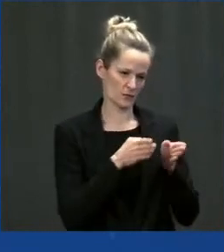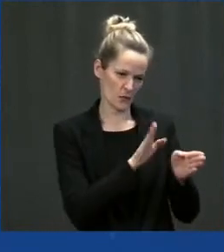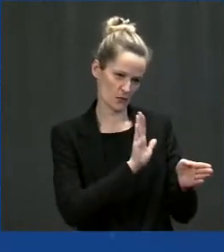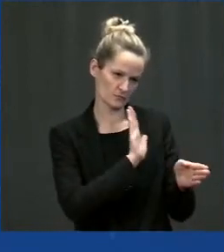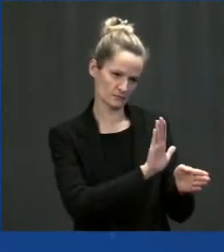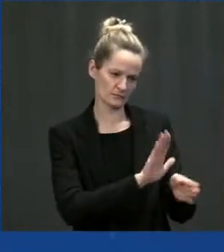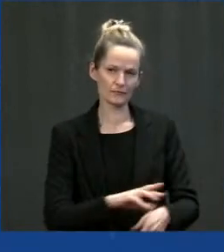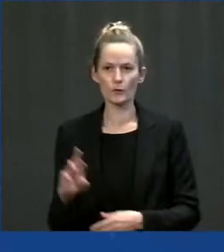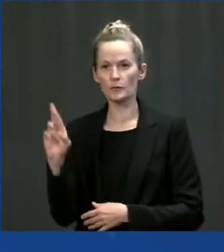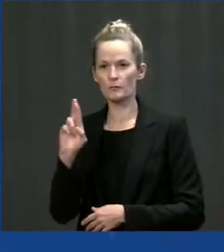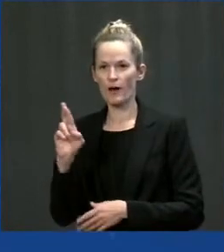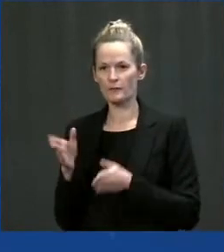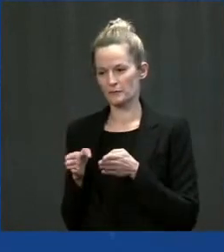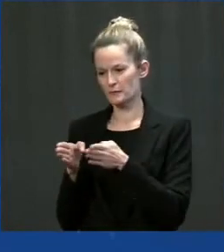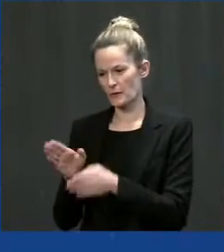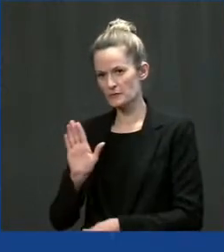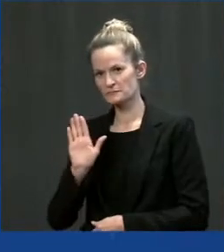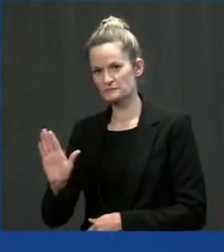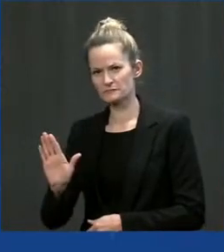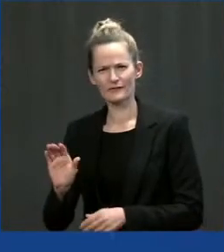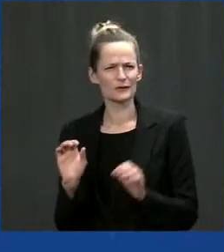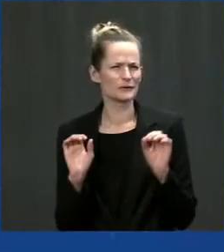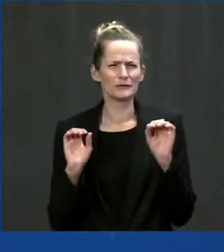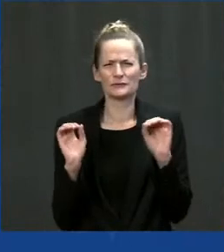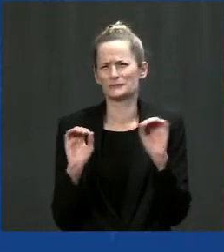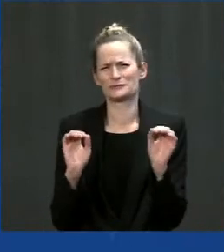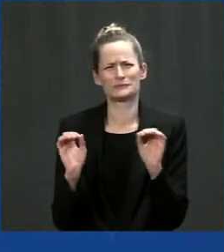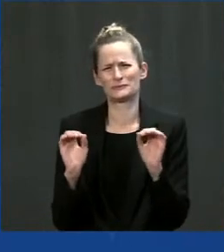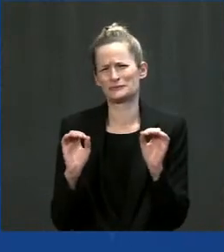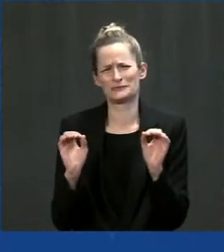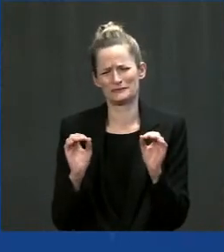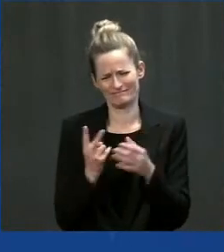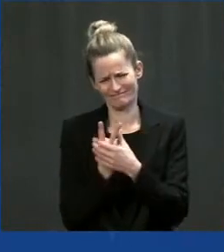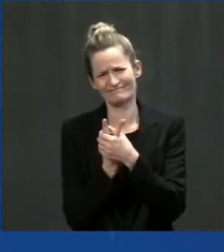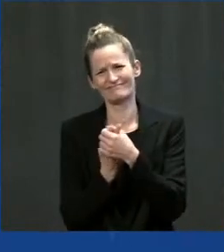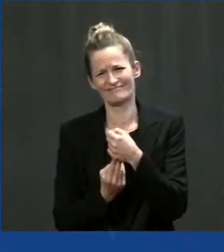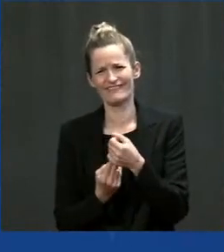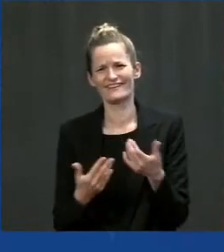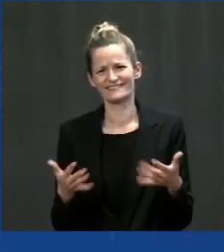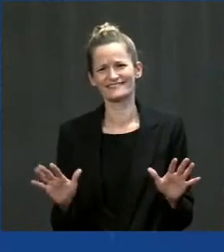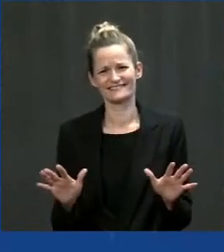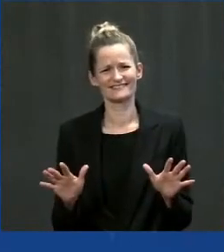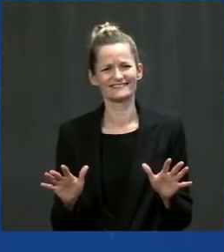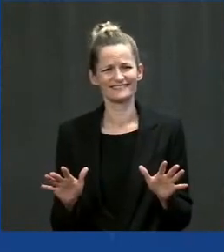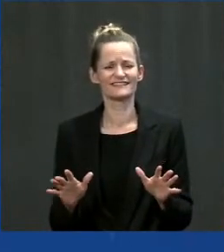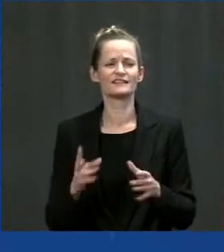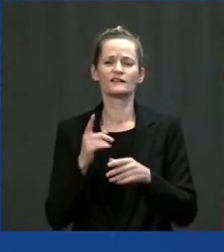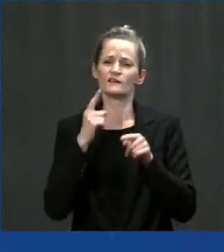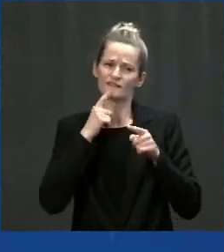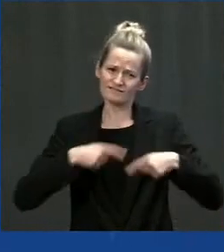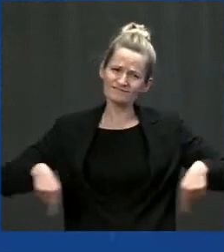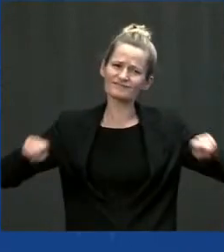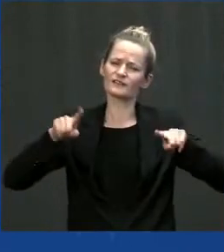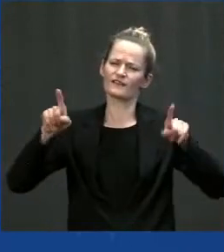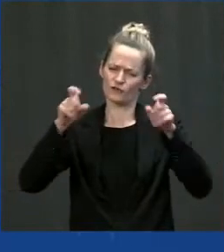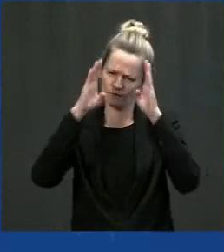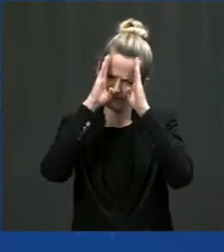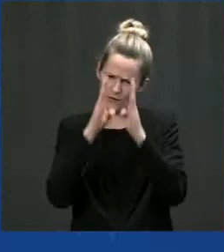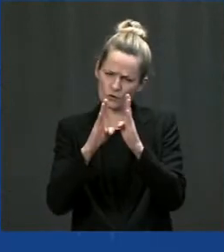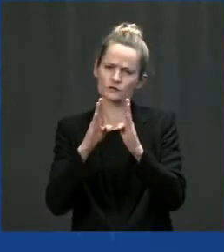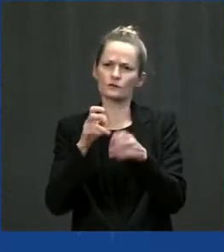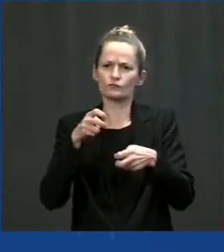what it means to be accountable to the people you serve and to focus on solving real problems people are facing in your communities.